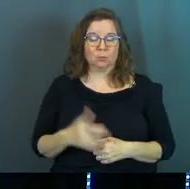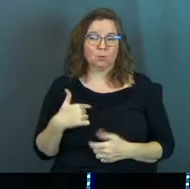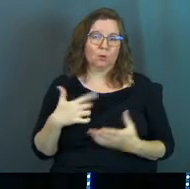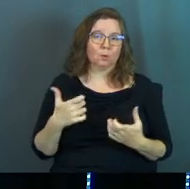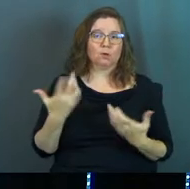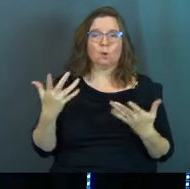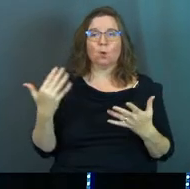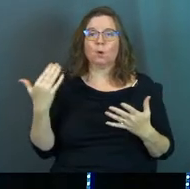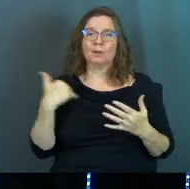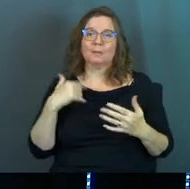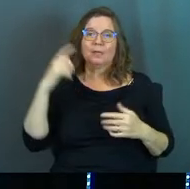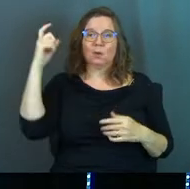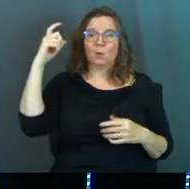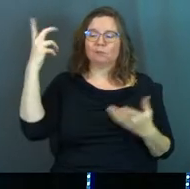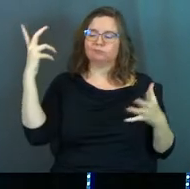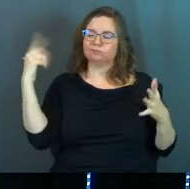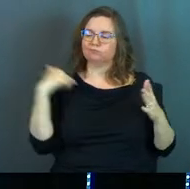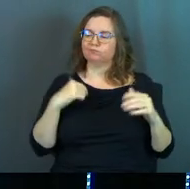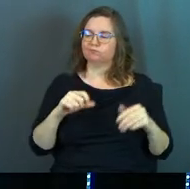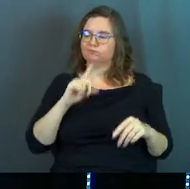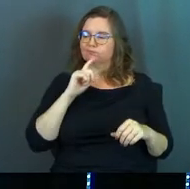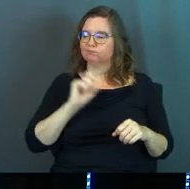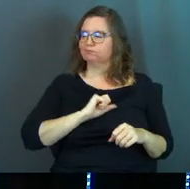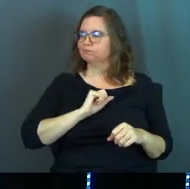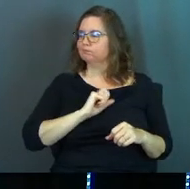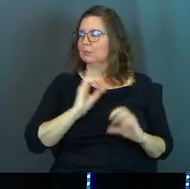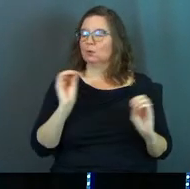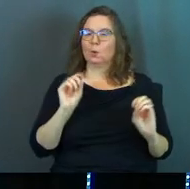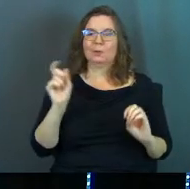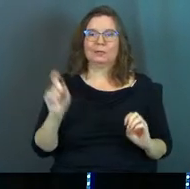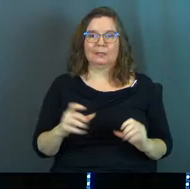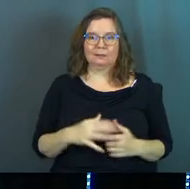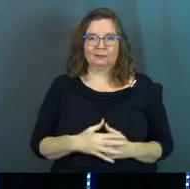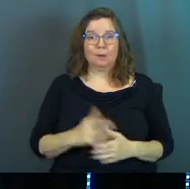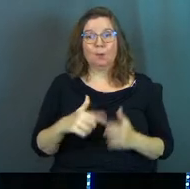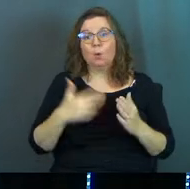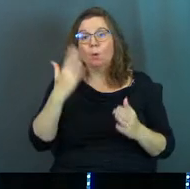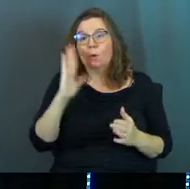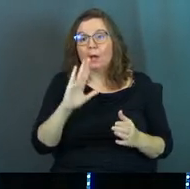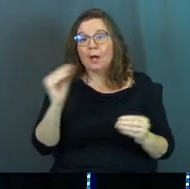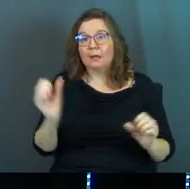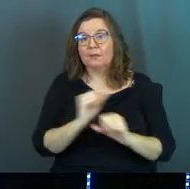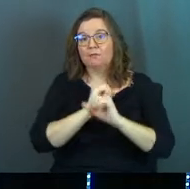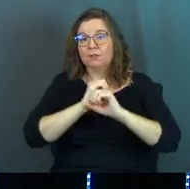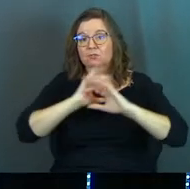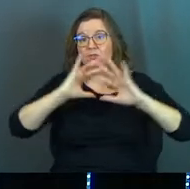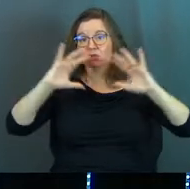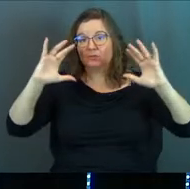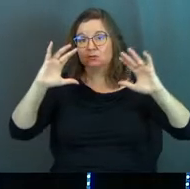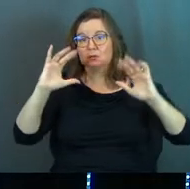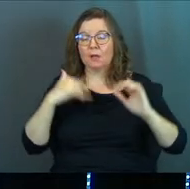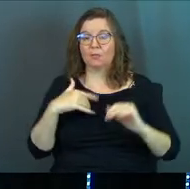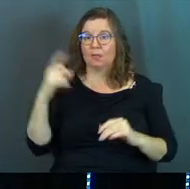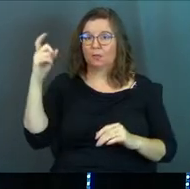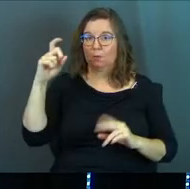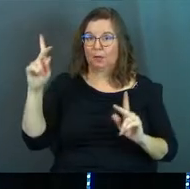We'd like to already be wise and there'd be no need for this. But what God envisions is that the wise person is